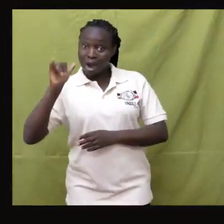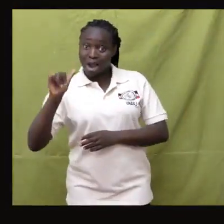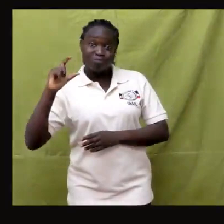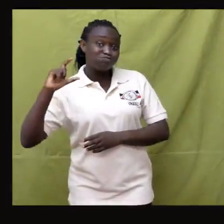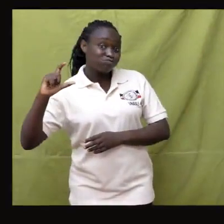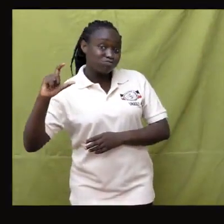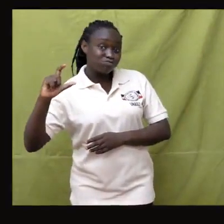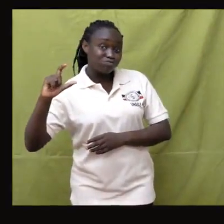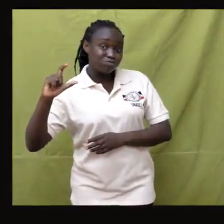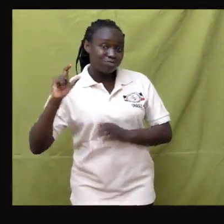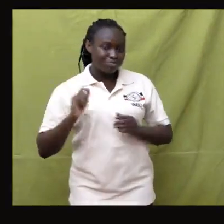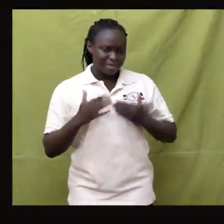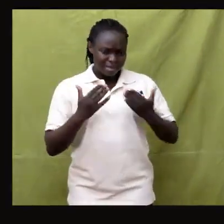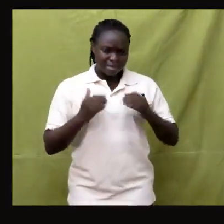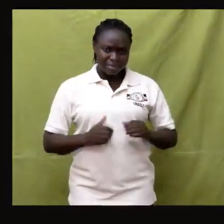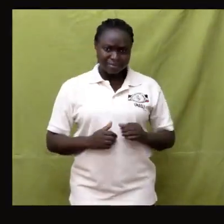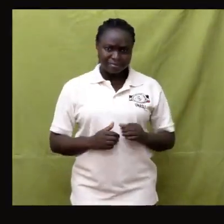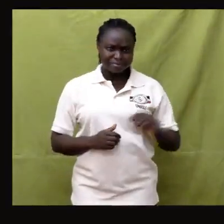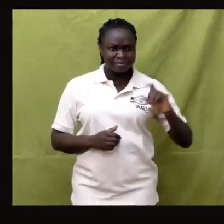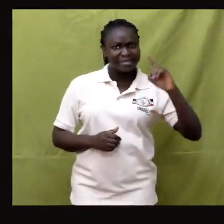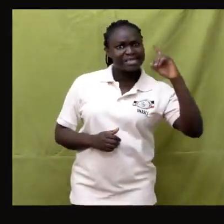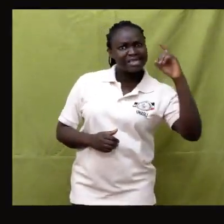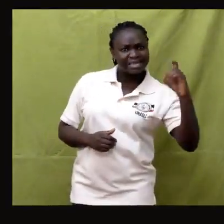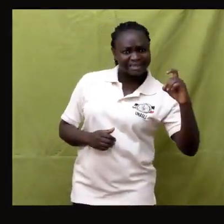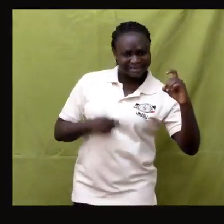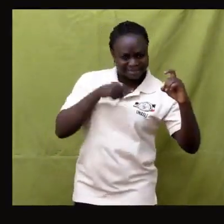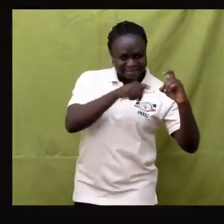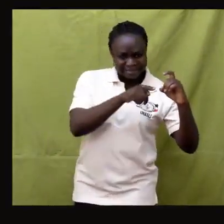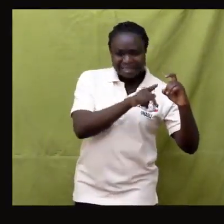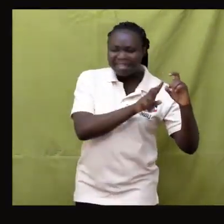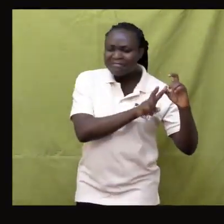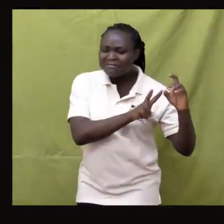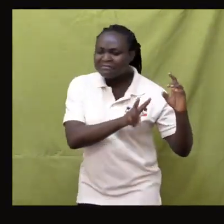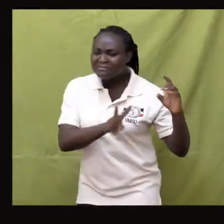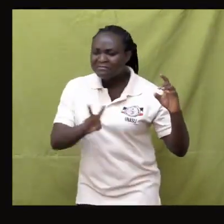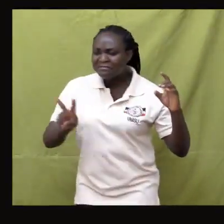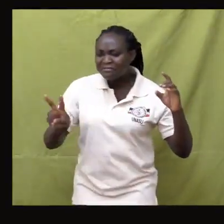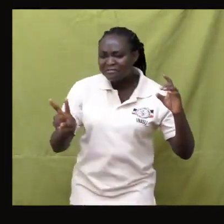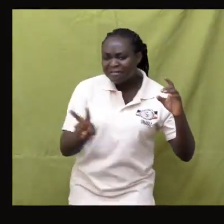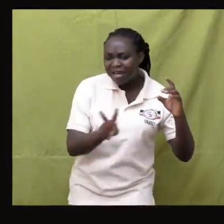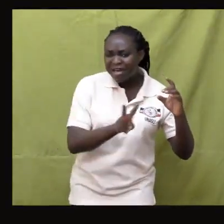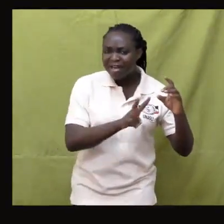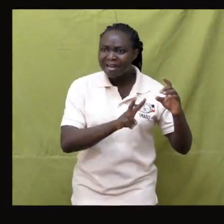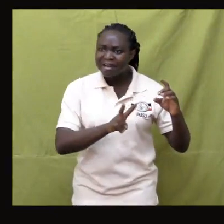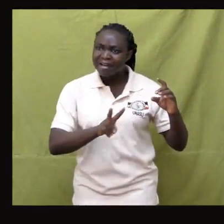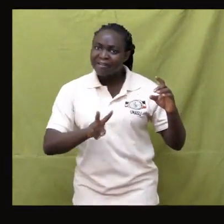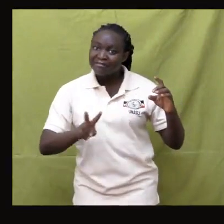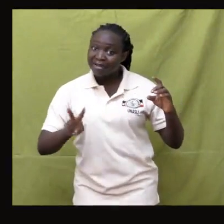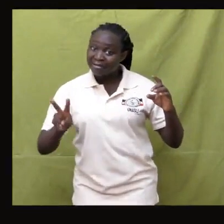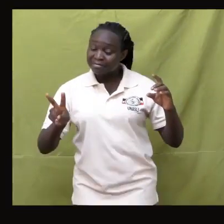Set X is equal to red,